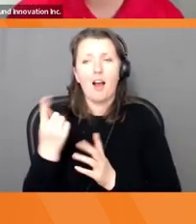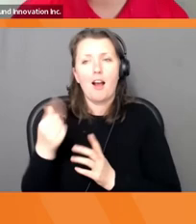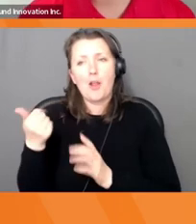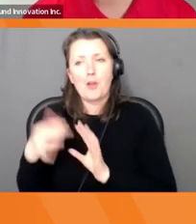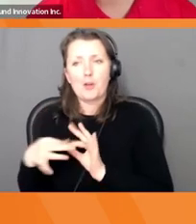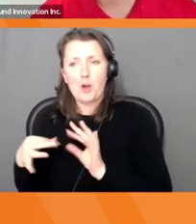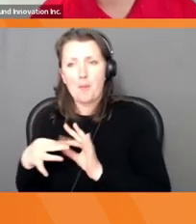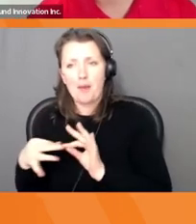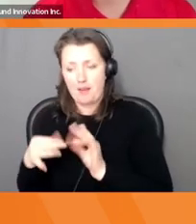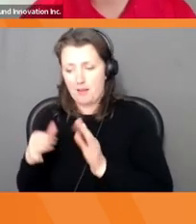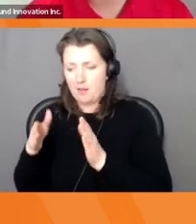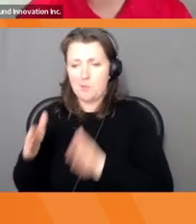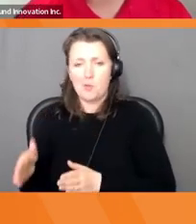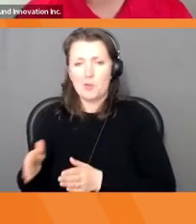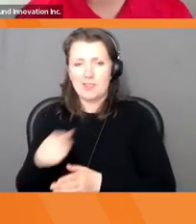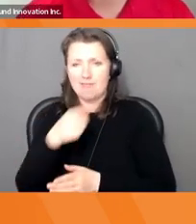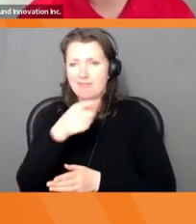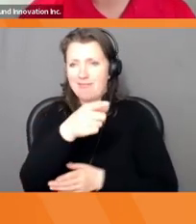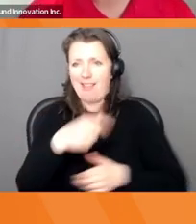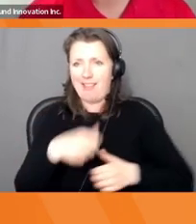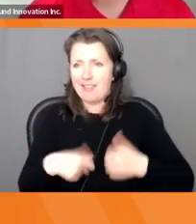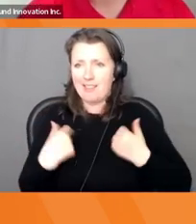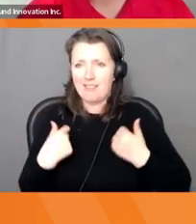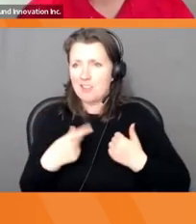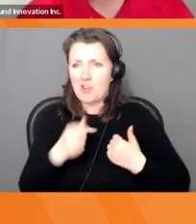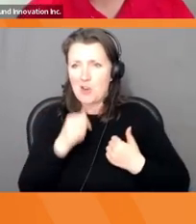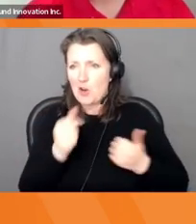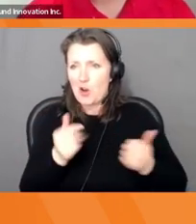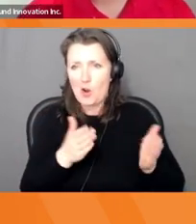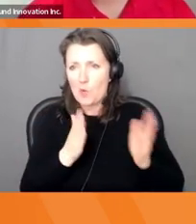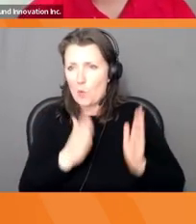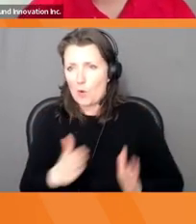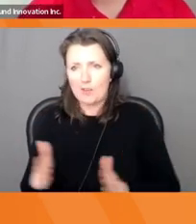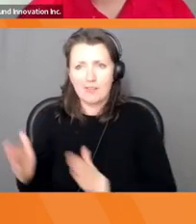Can't quite get there. I feel you. It's really tiny. Nice.